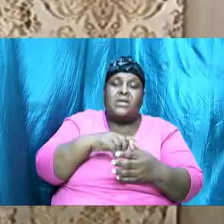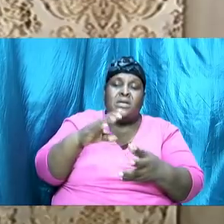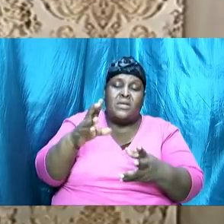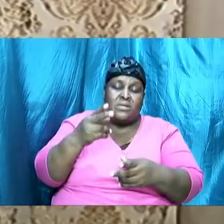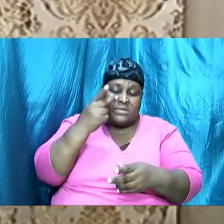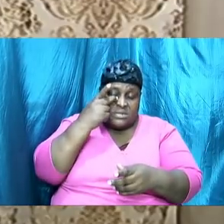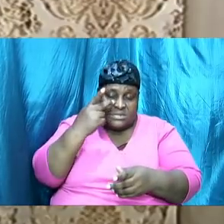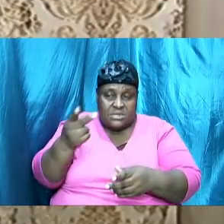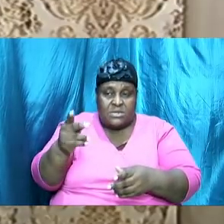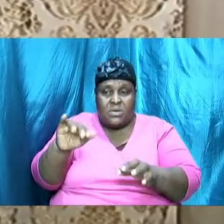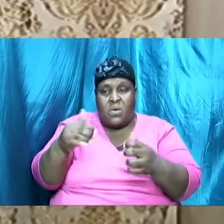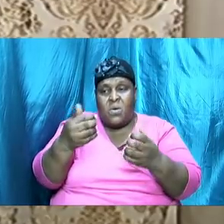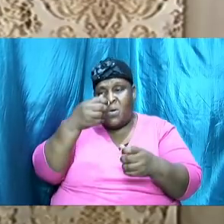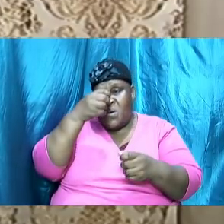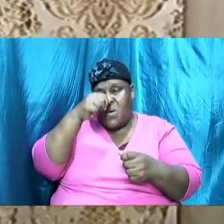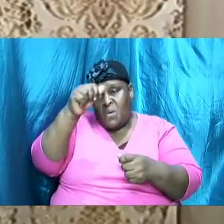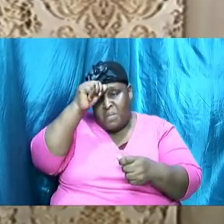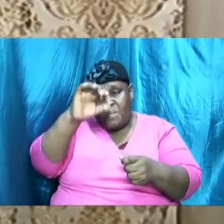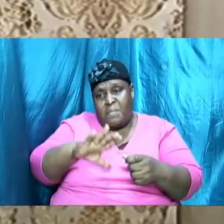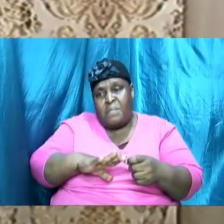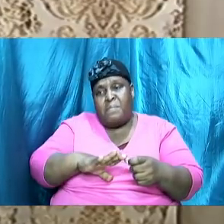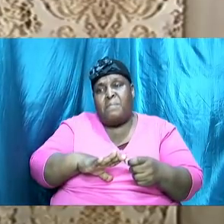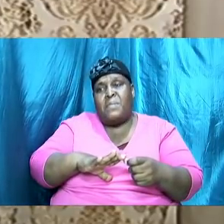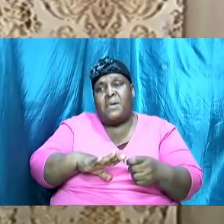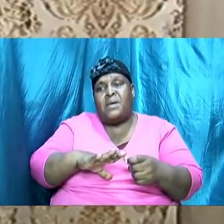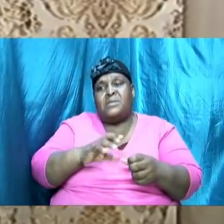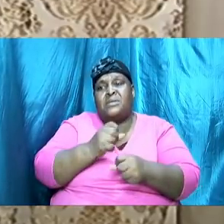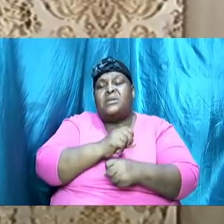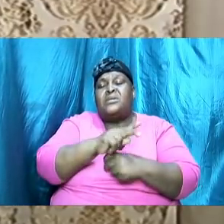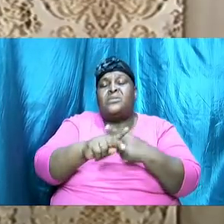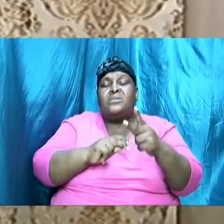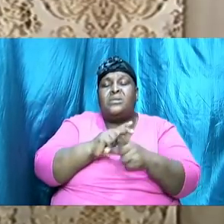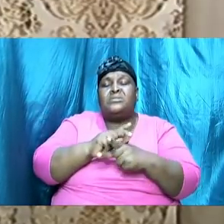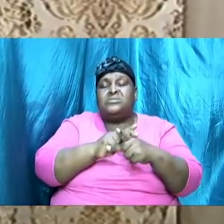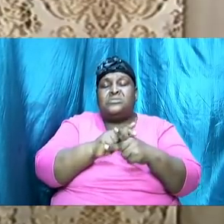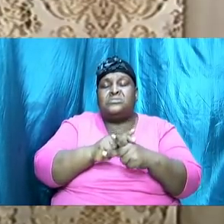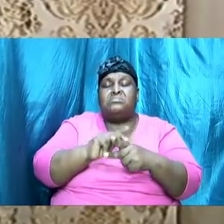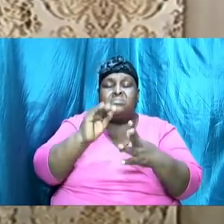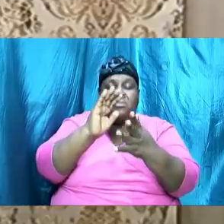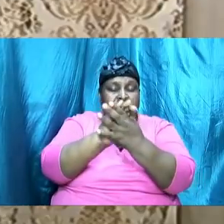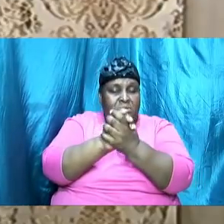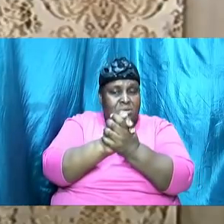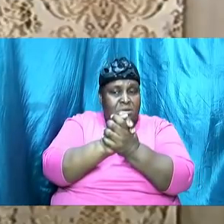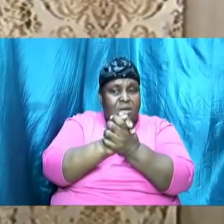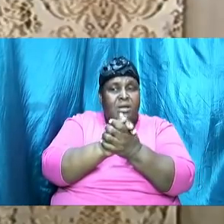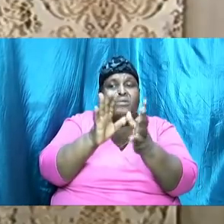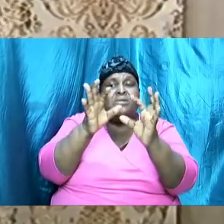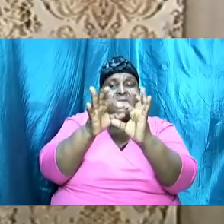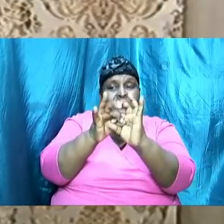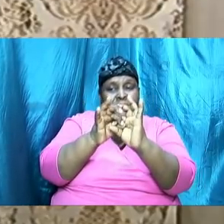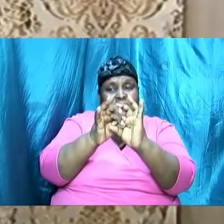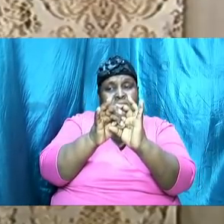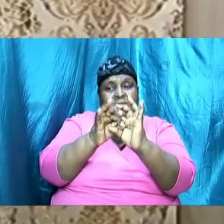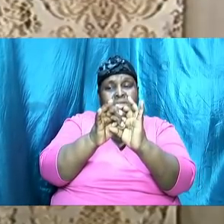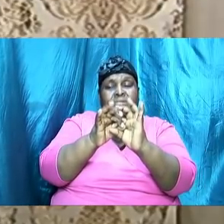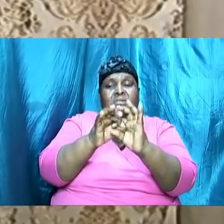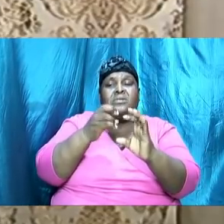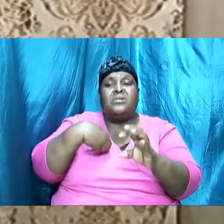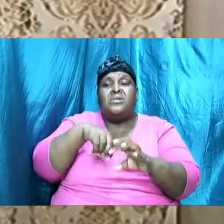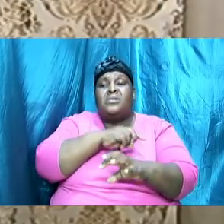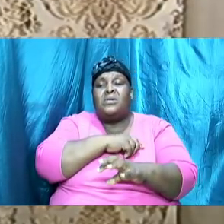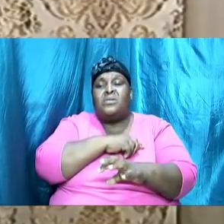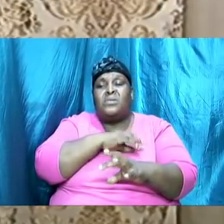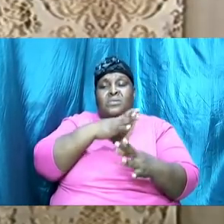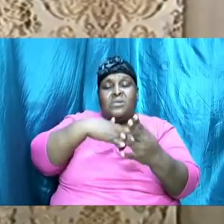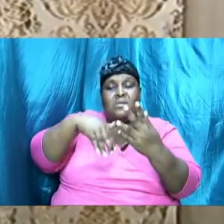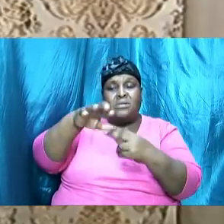We will look at the basic friendships. We will look at marital relationships. We will look at our relationship with God